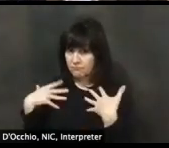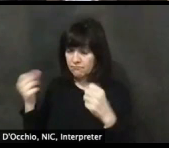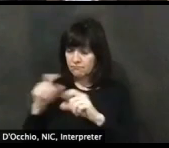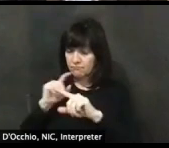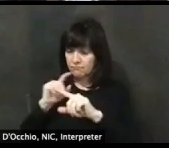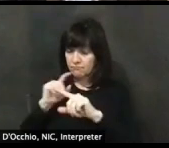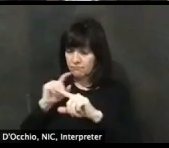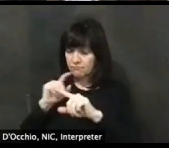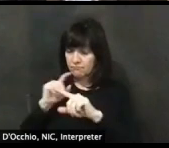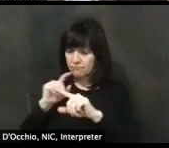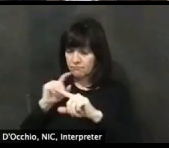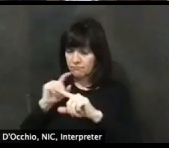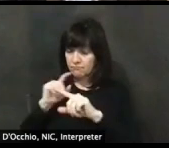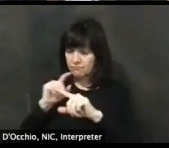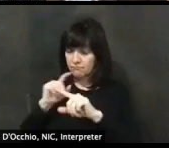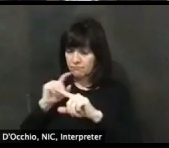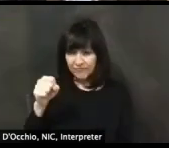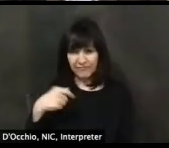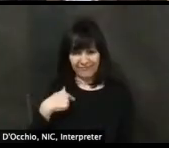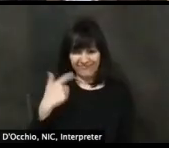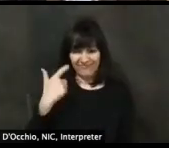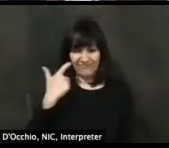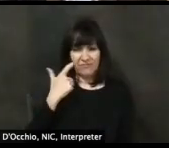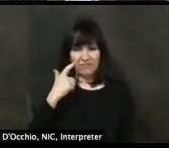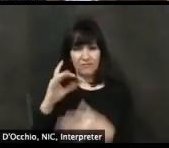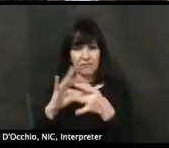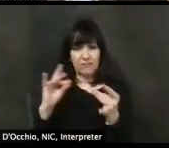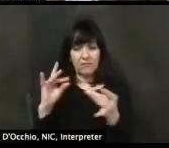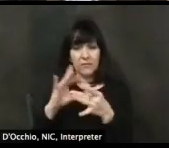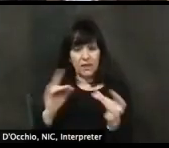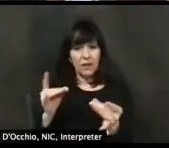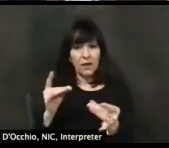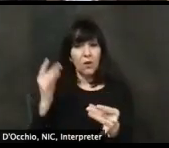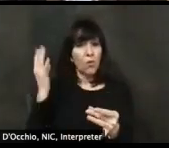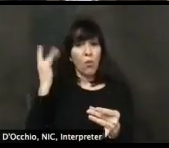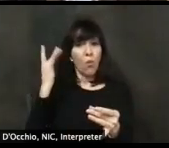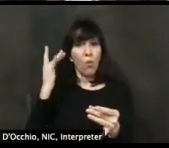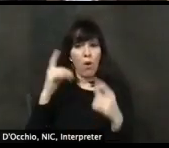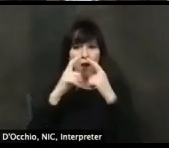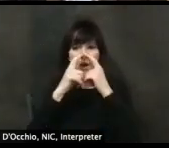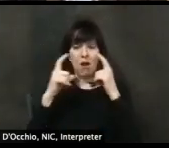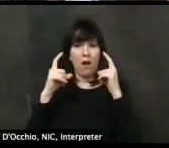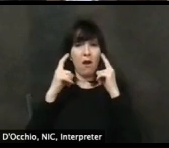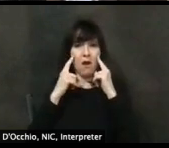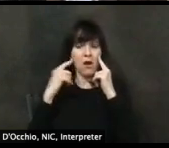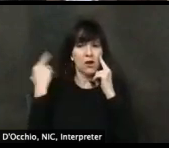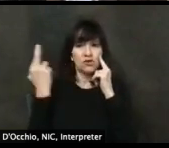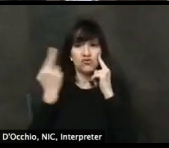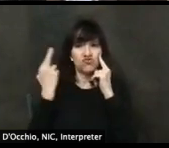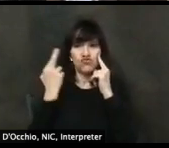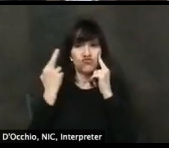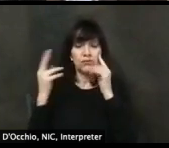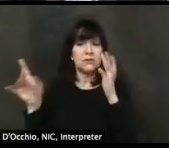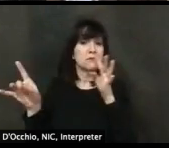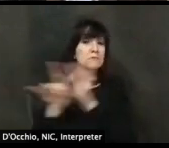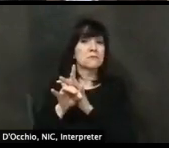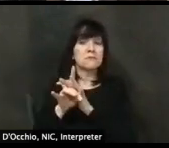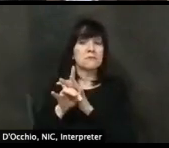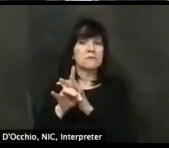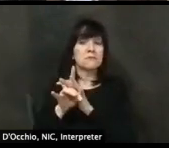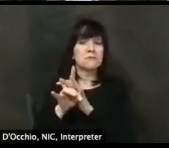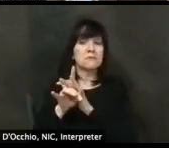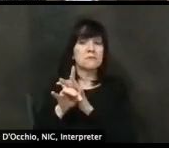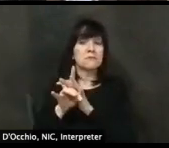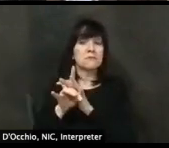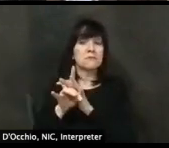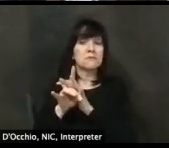asymptomatic spread being so common. So, I mean, it was a surprise, I think, to all of